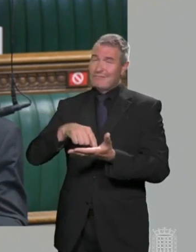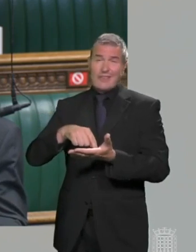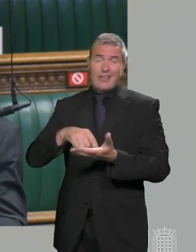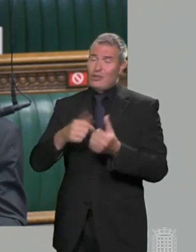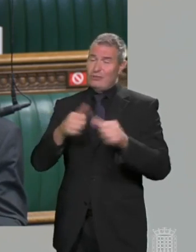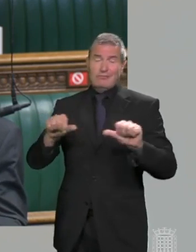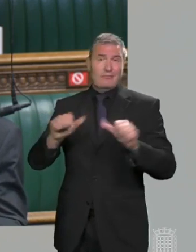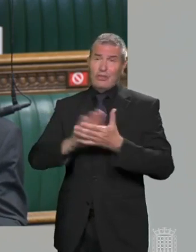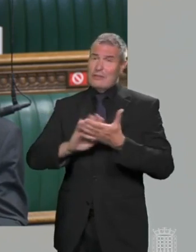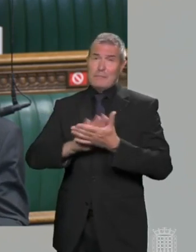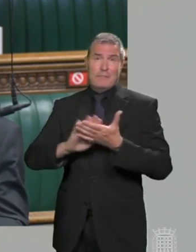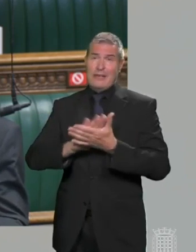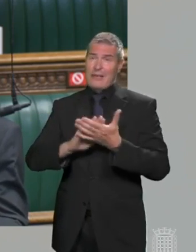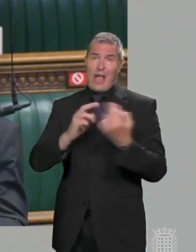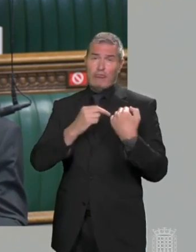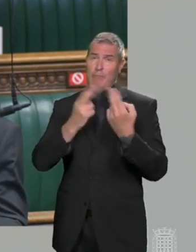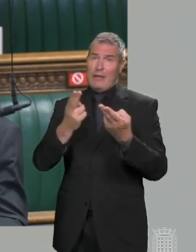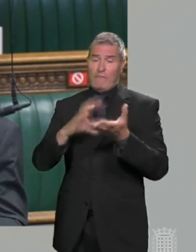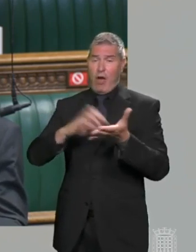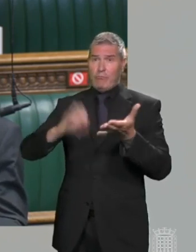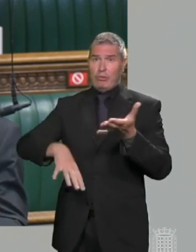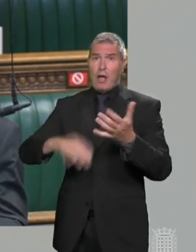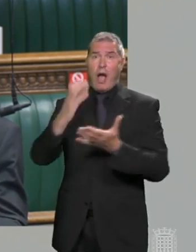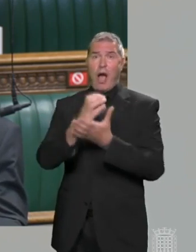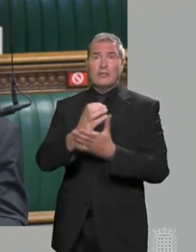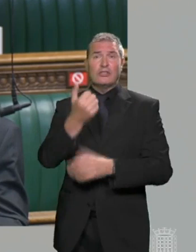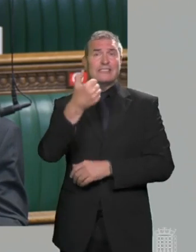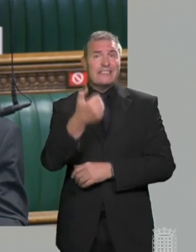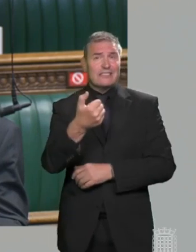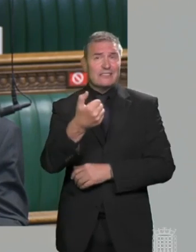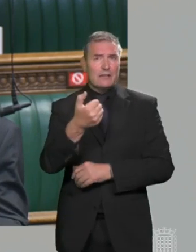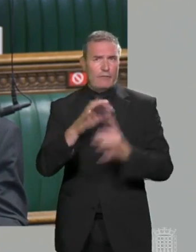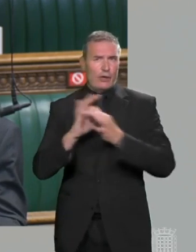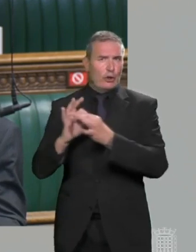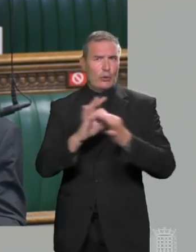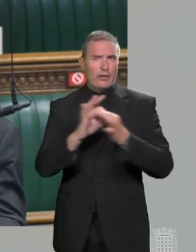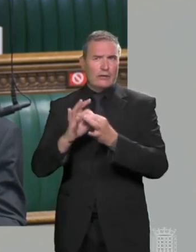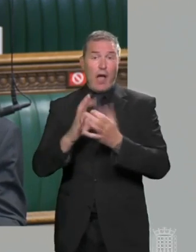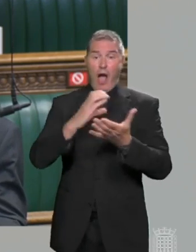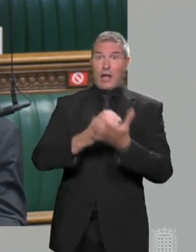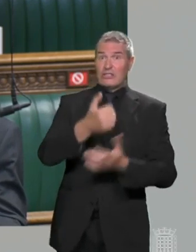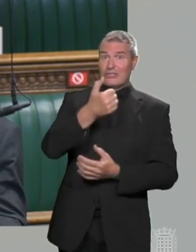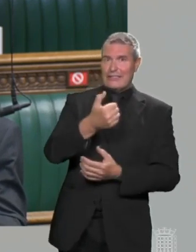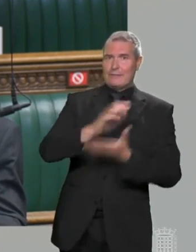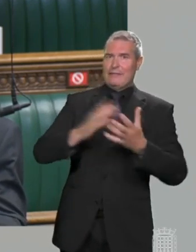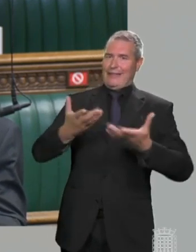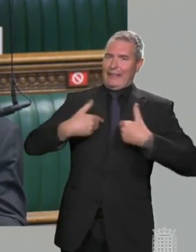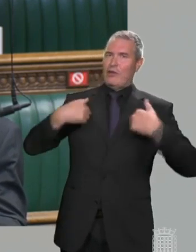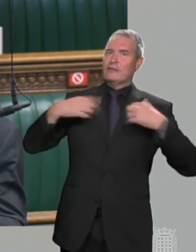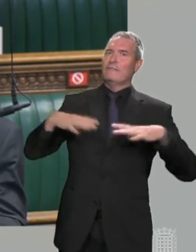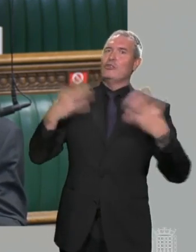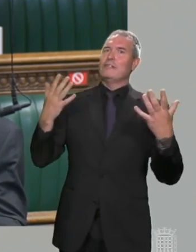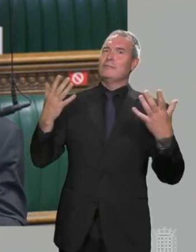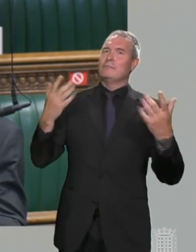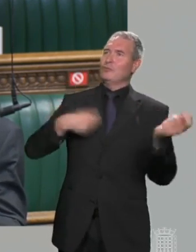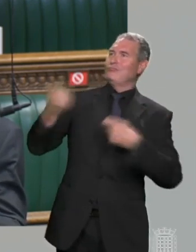an implied repeal of Article 6 of the Act of Union, which enables Northern Ireland to trade freely with the rest